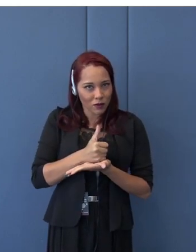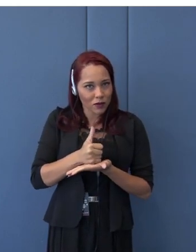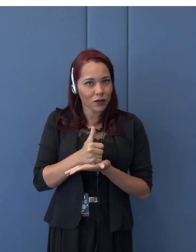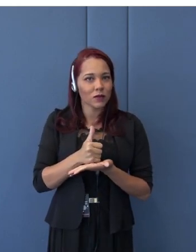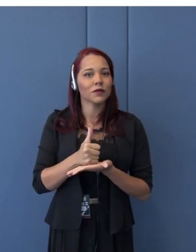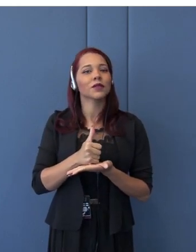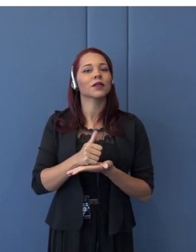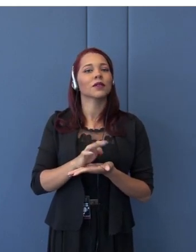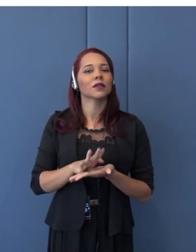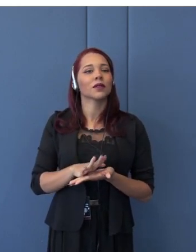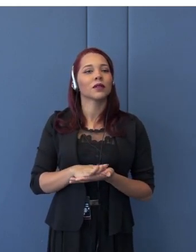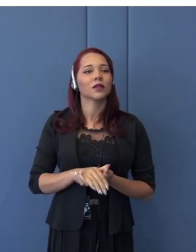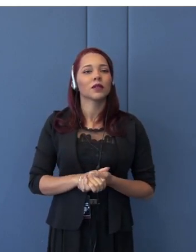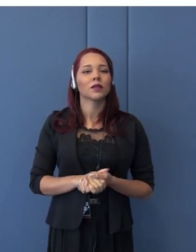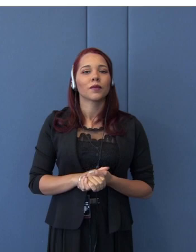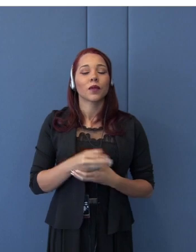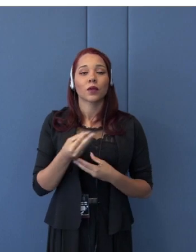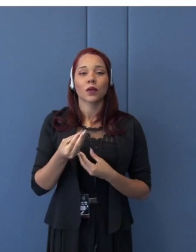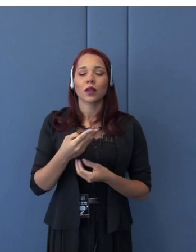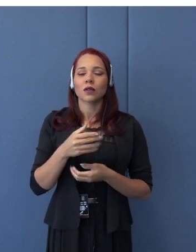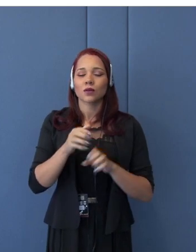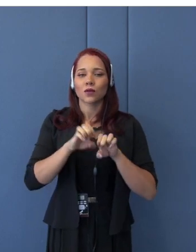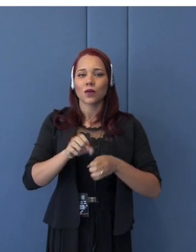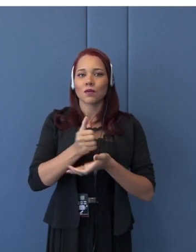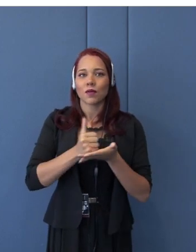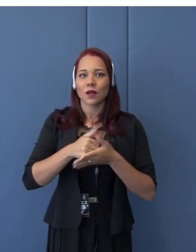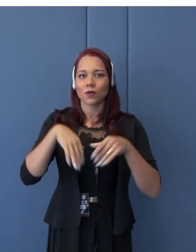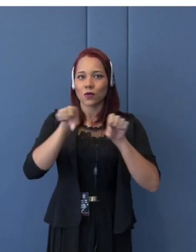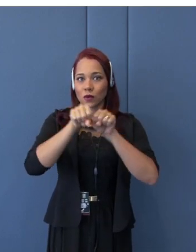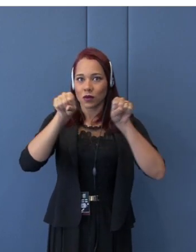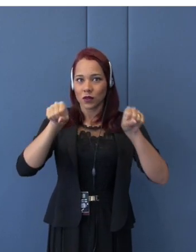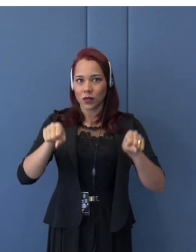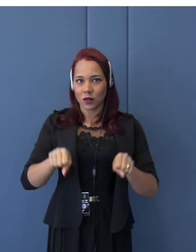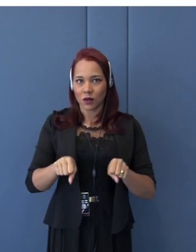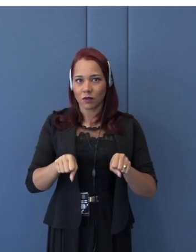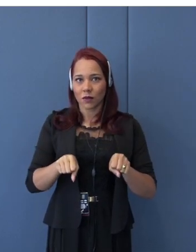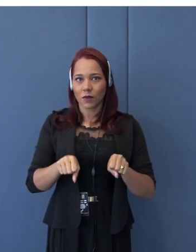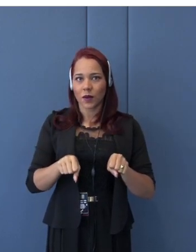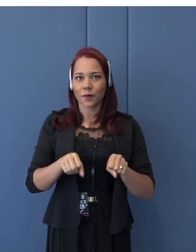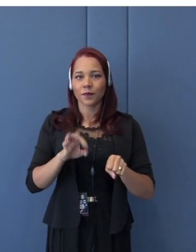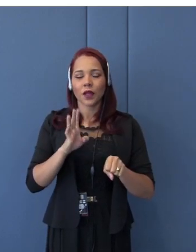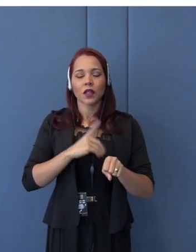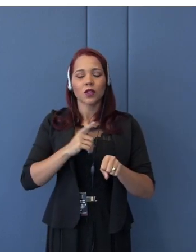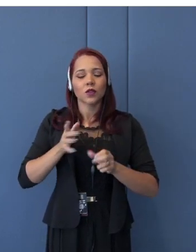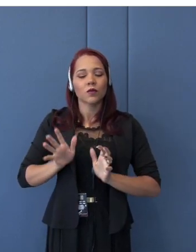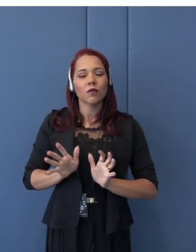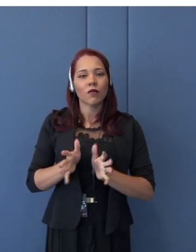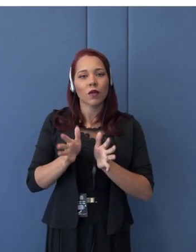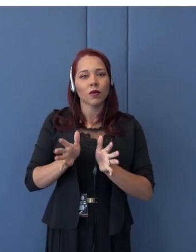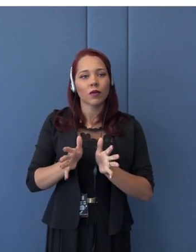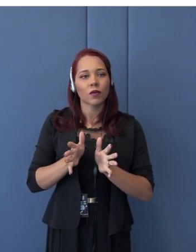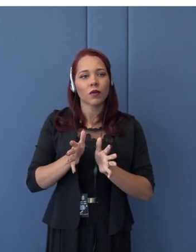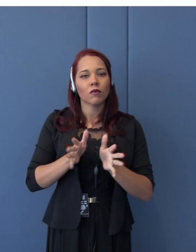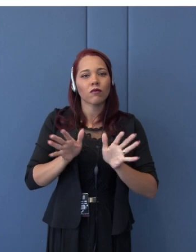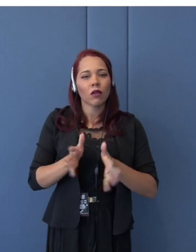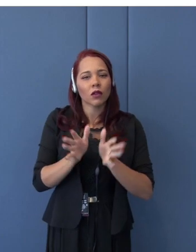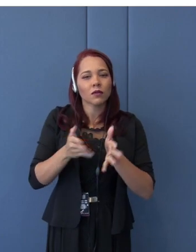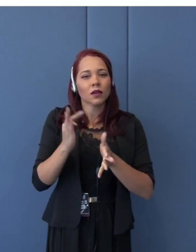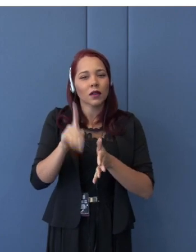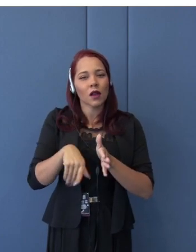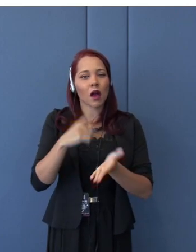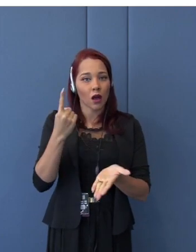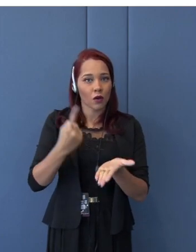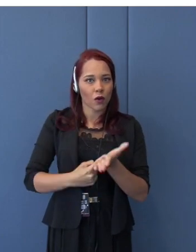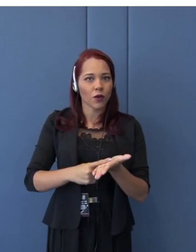that region of East Asia. And the trigger was the Plaza Accord. The Plaza Accord was